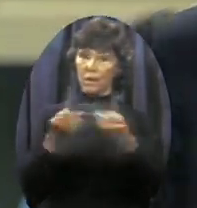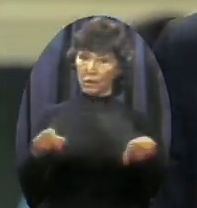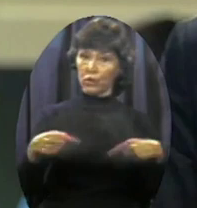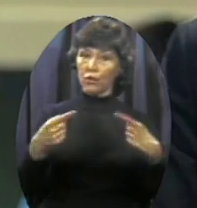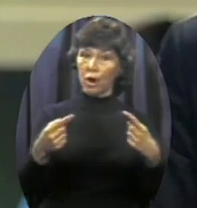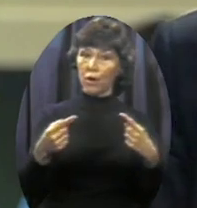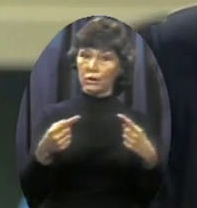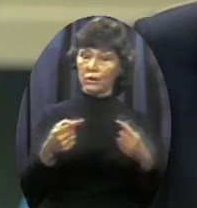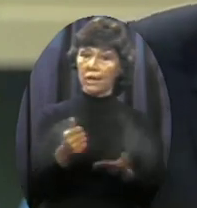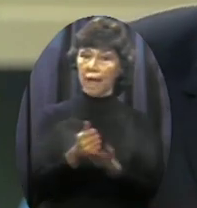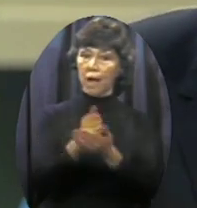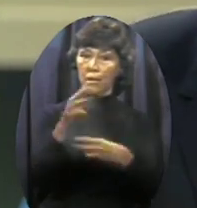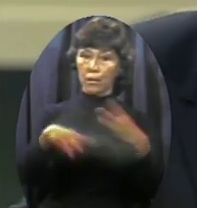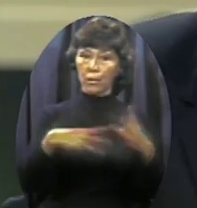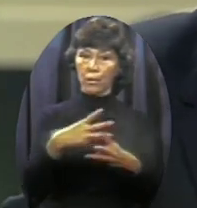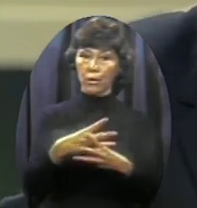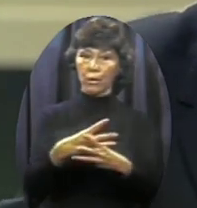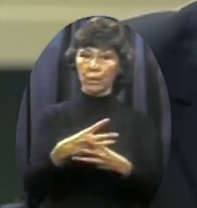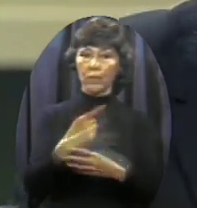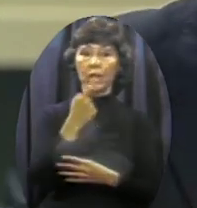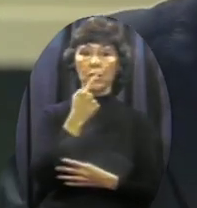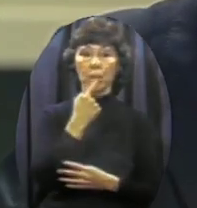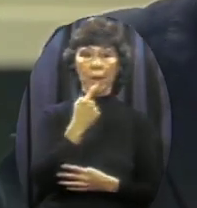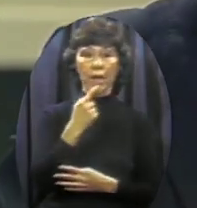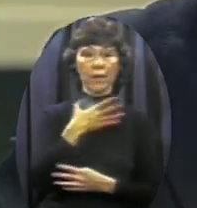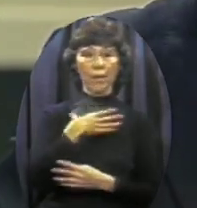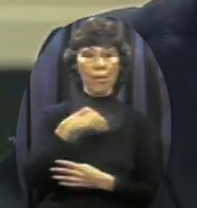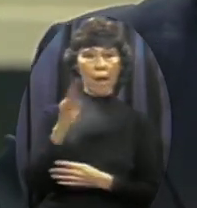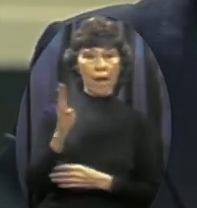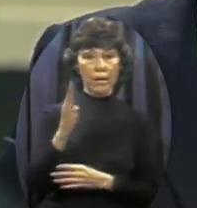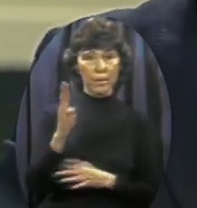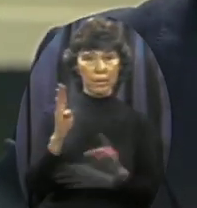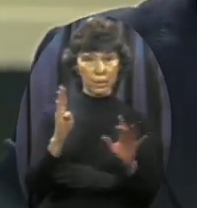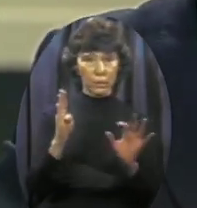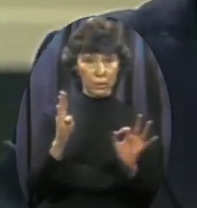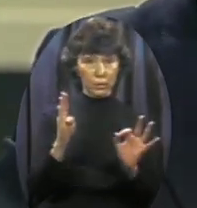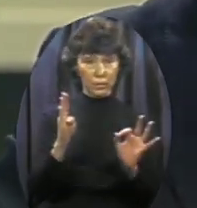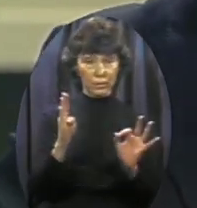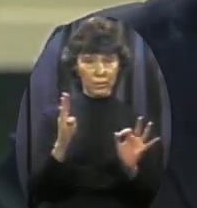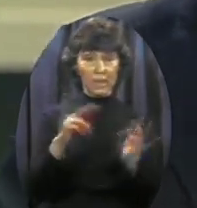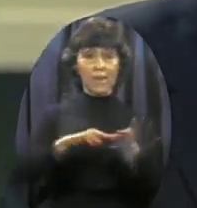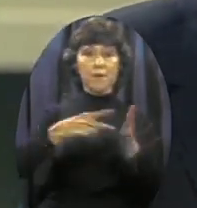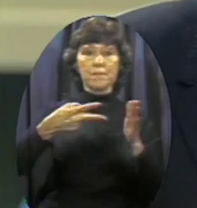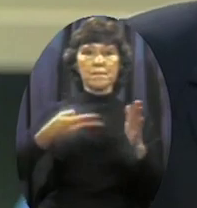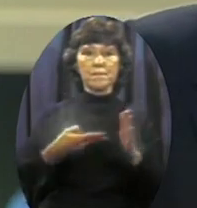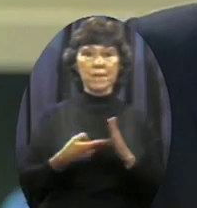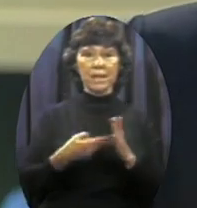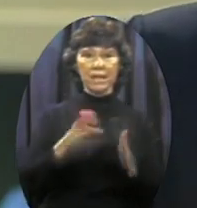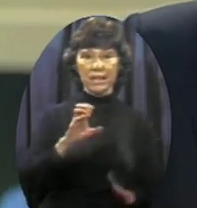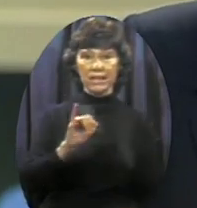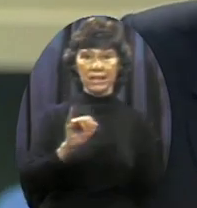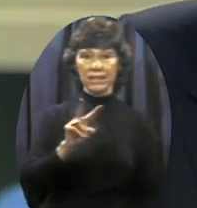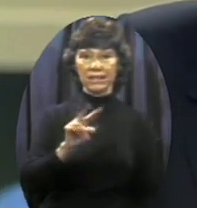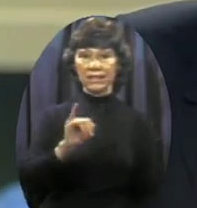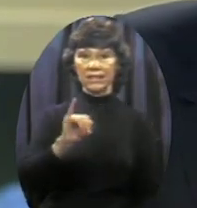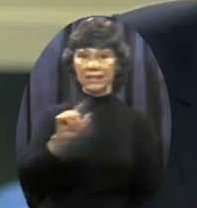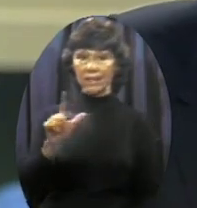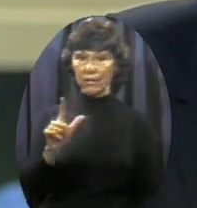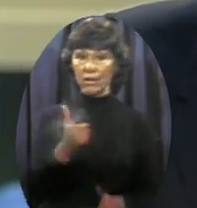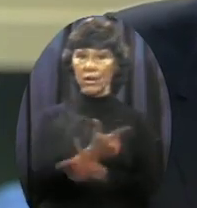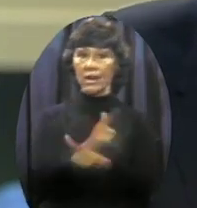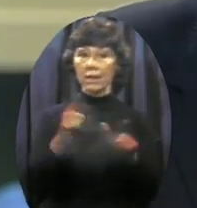and blue stands For the guarantee of civil liberties for everyone Minorities as well as majorities